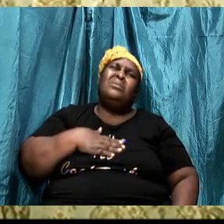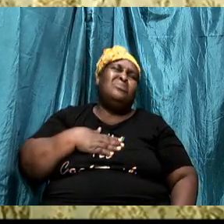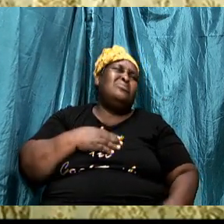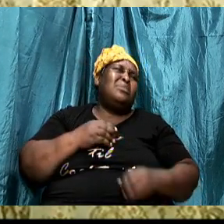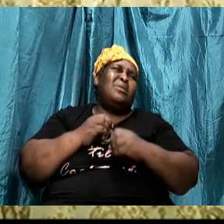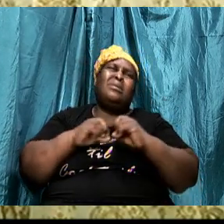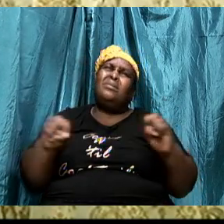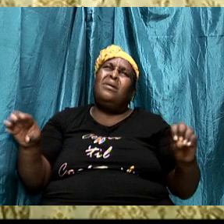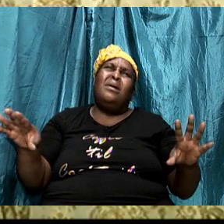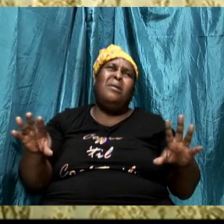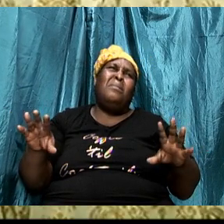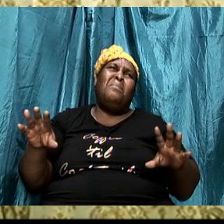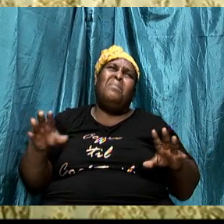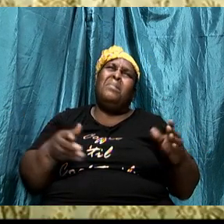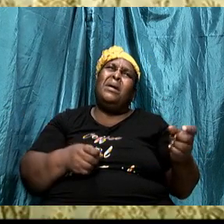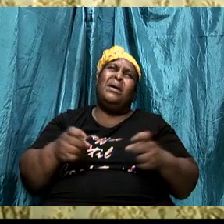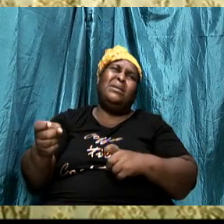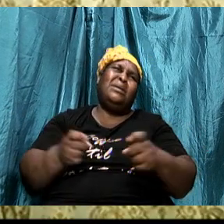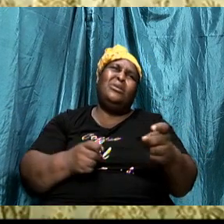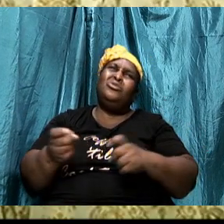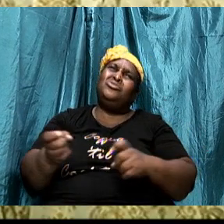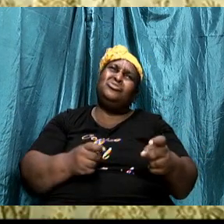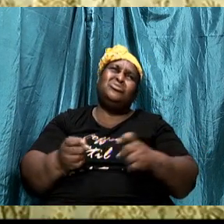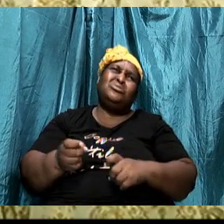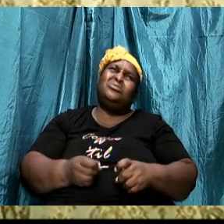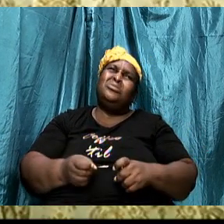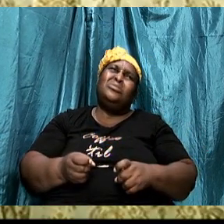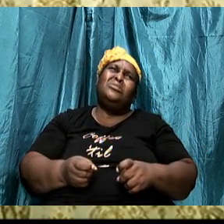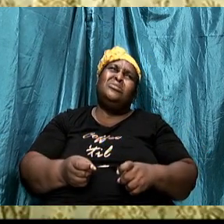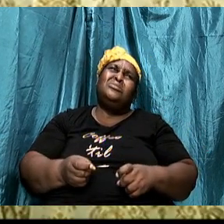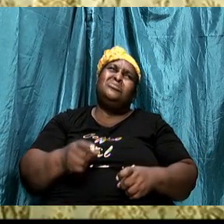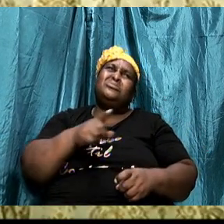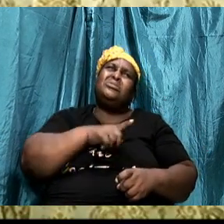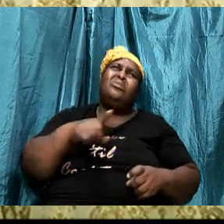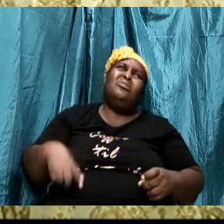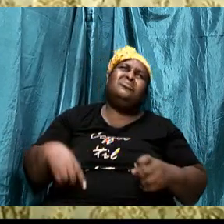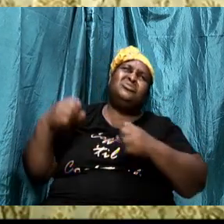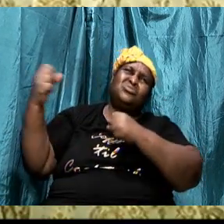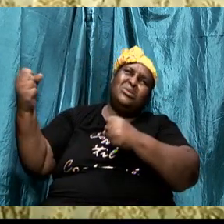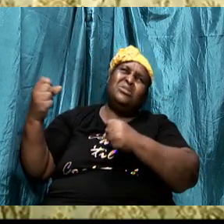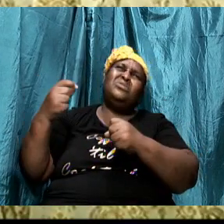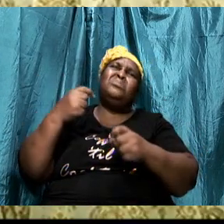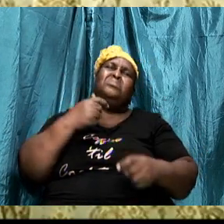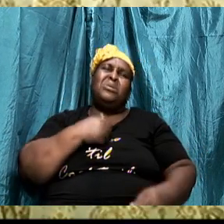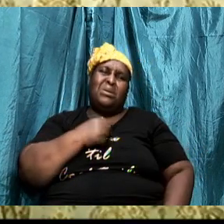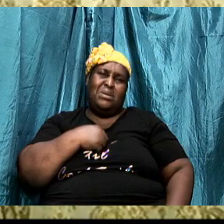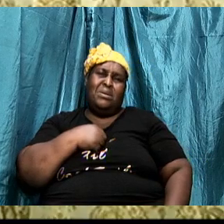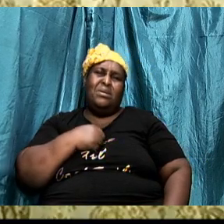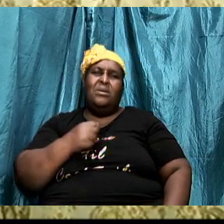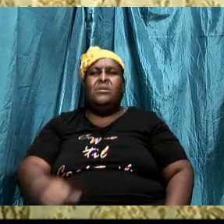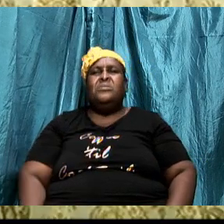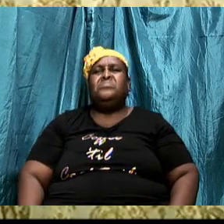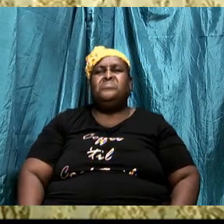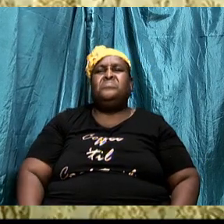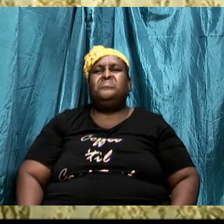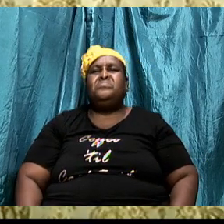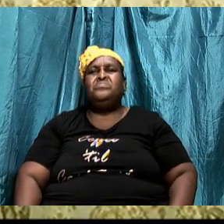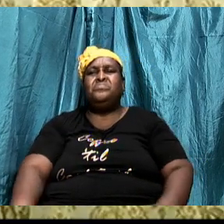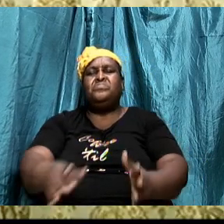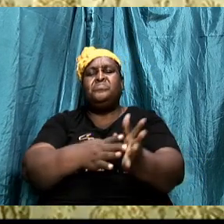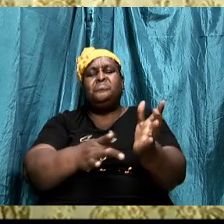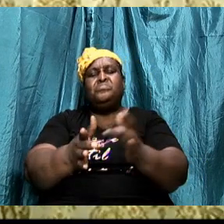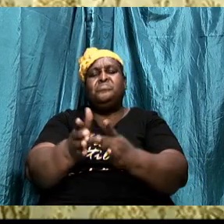anything that I possess, but it's because of you. So we want to turn now in our Bibles to the book of 1st Samuel